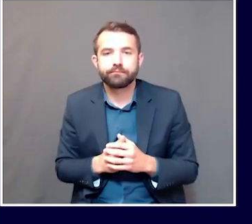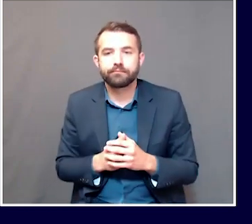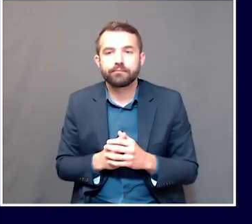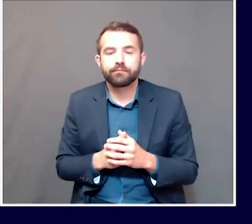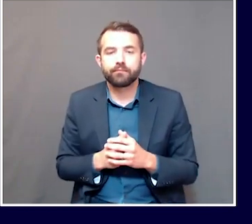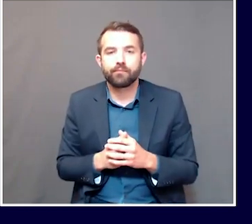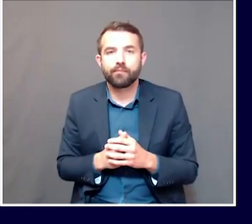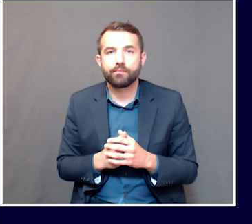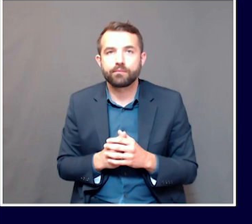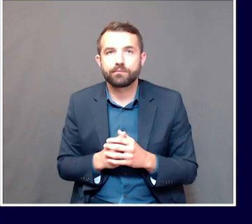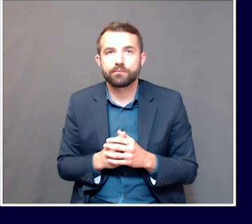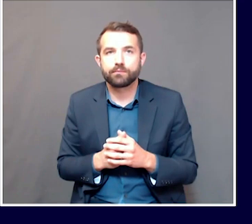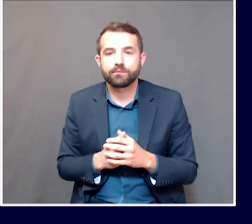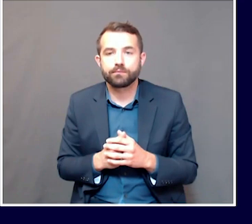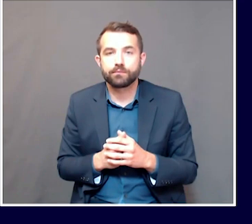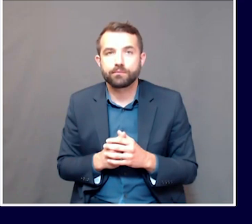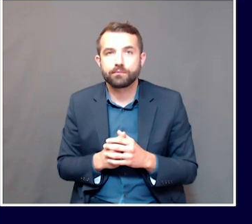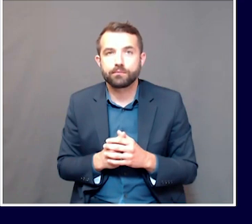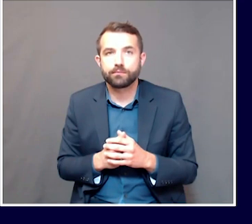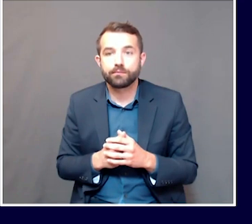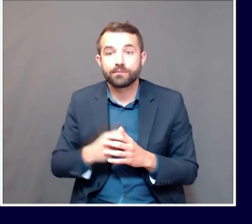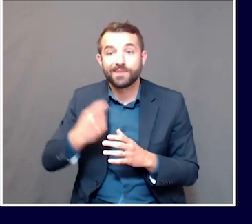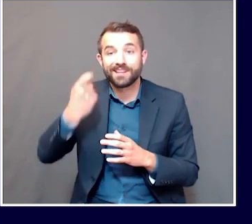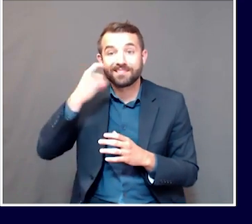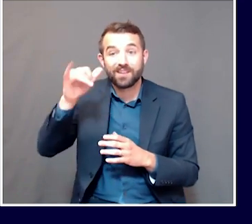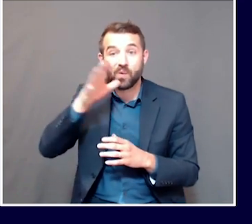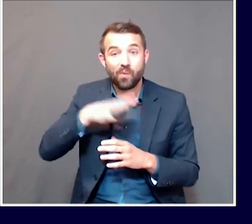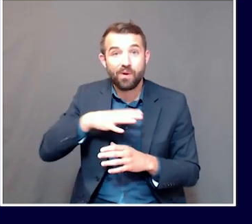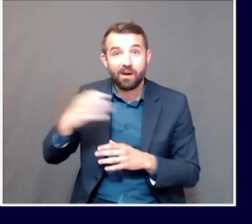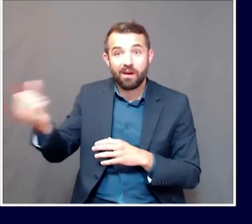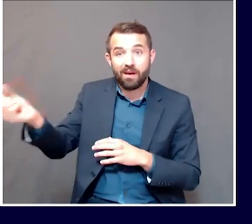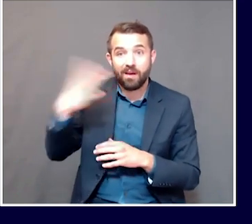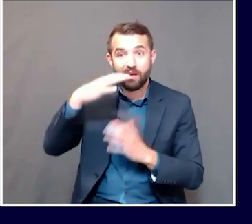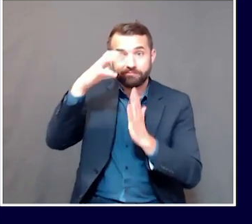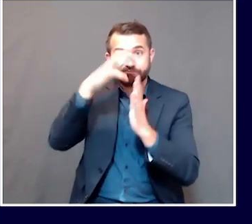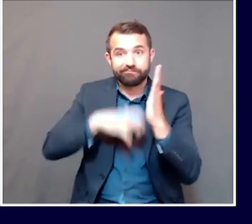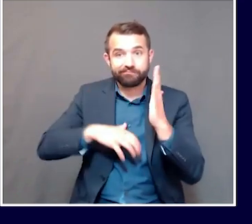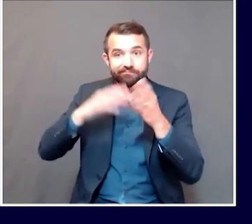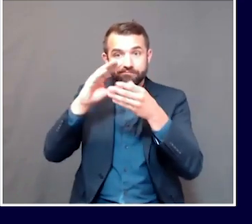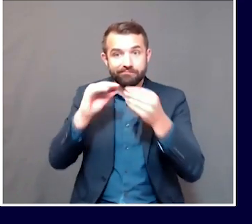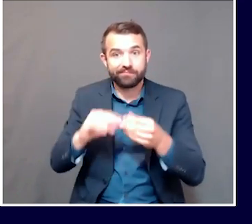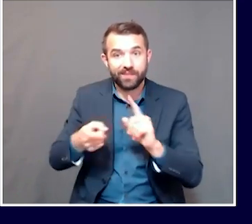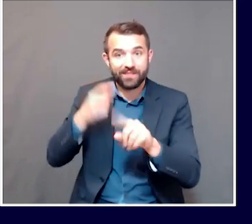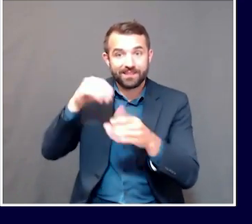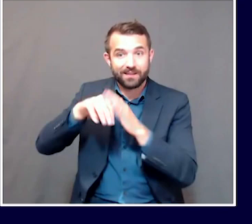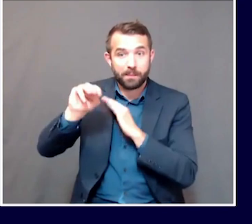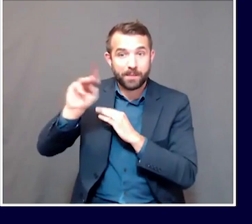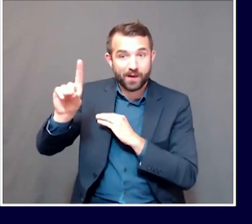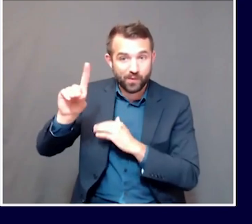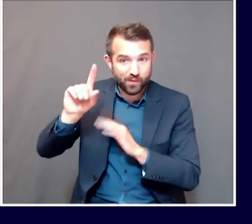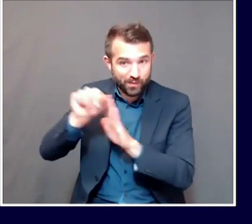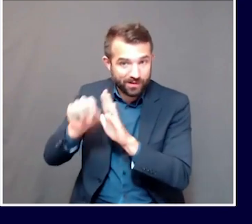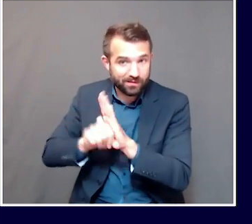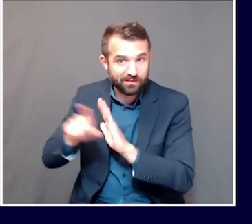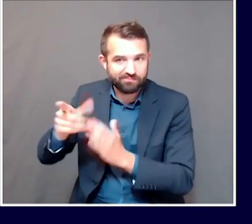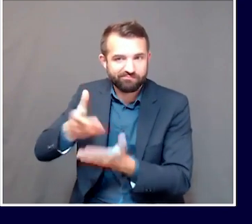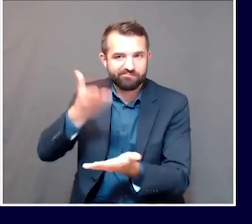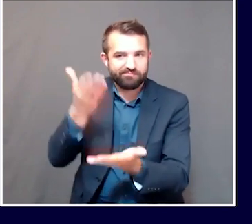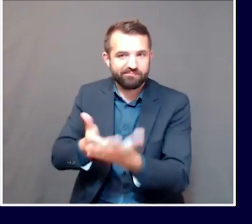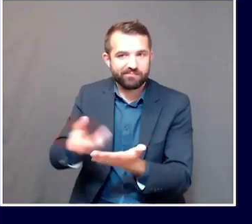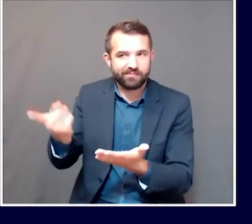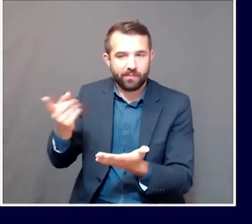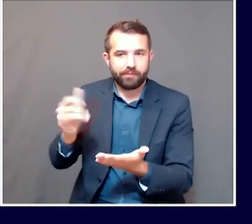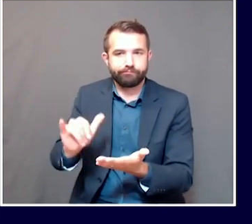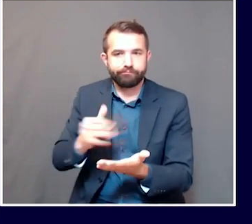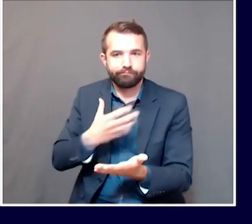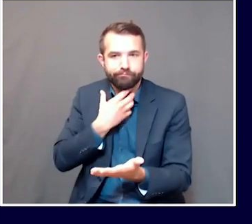story I just recited from that communication woman whose husband was in Maryland demonstrates why it's important. Every state now